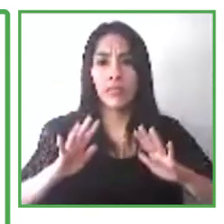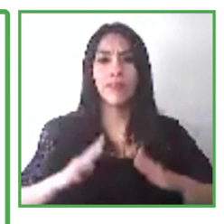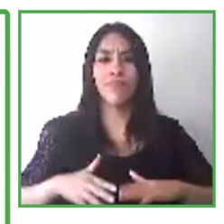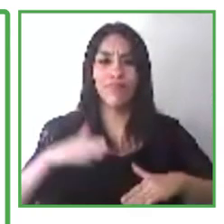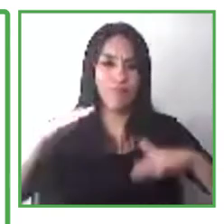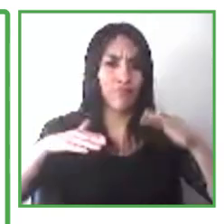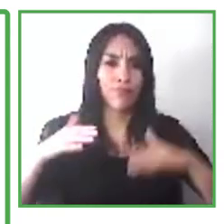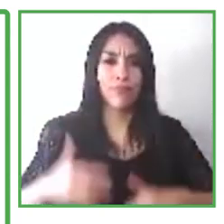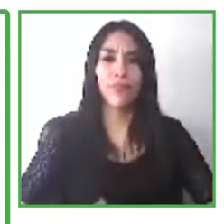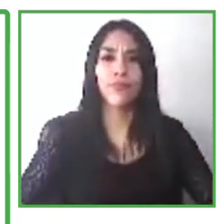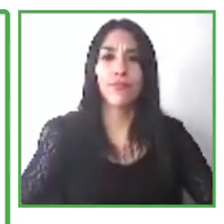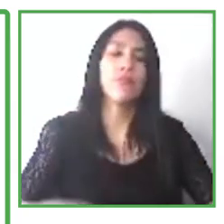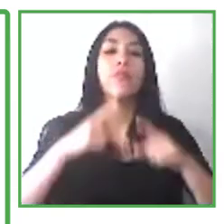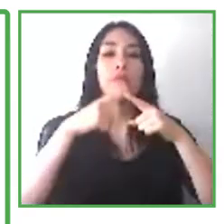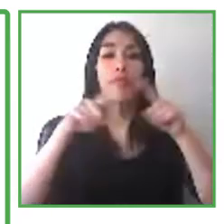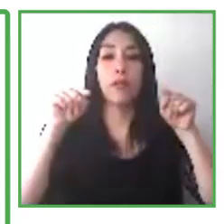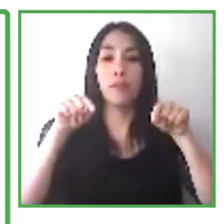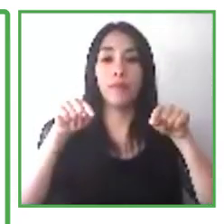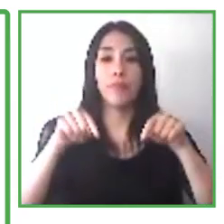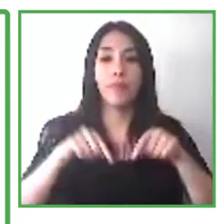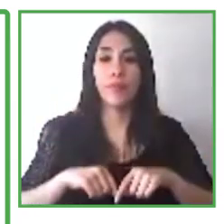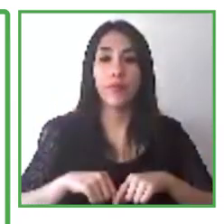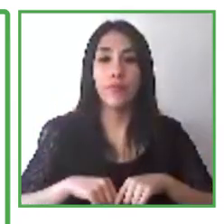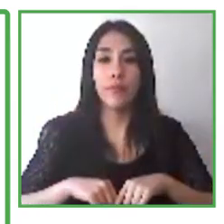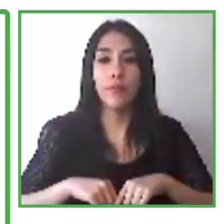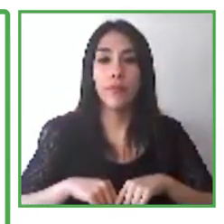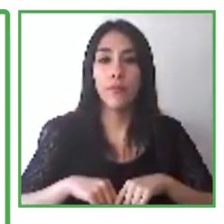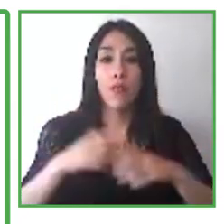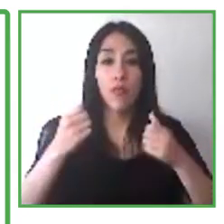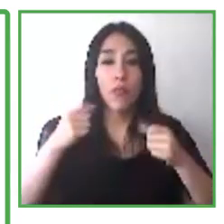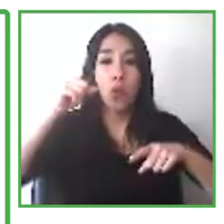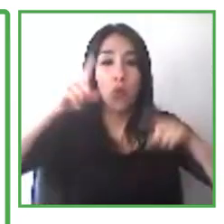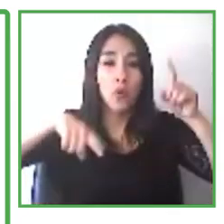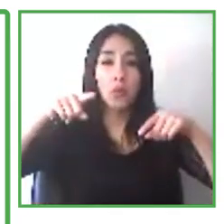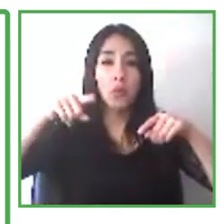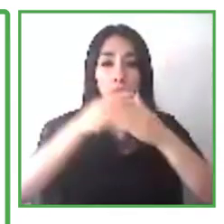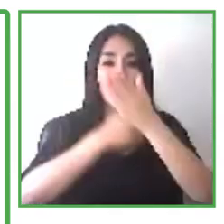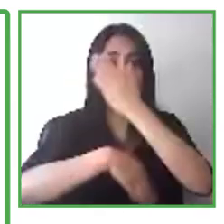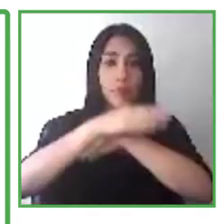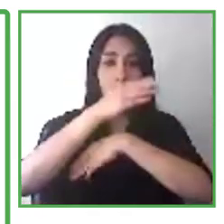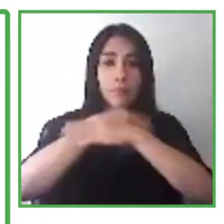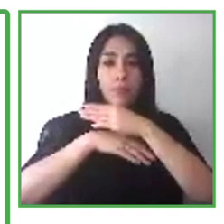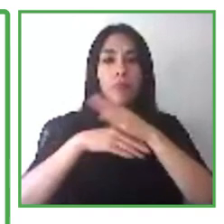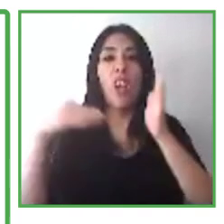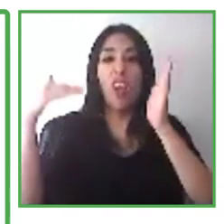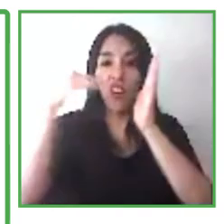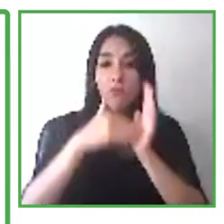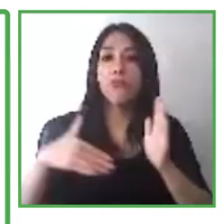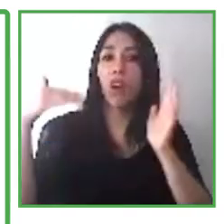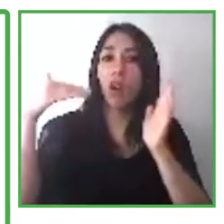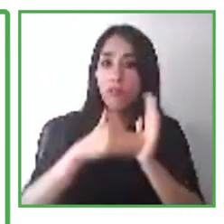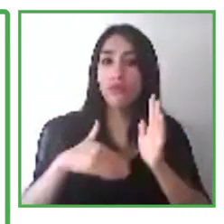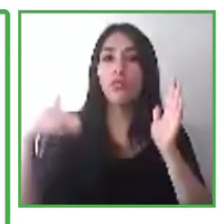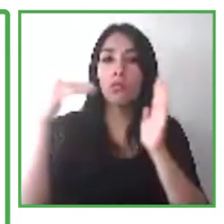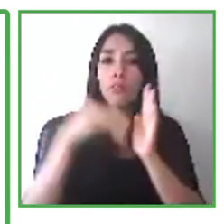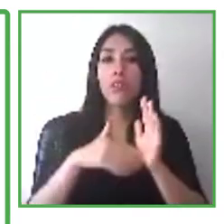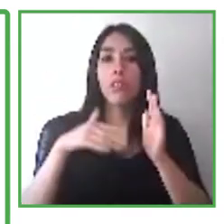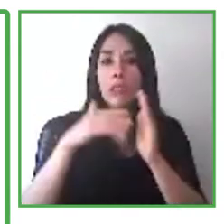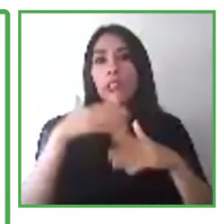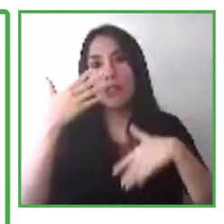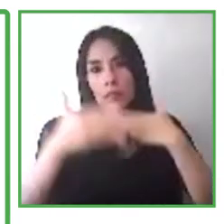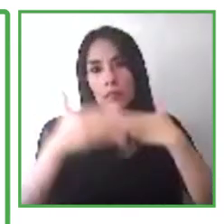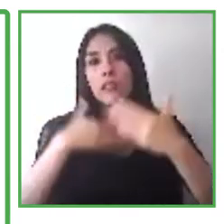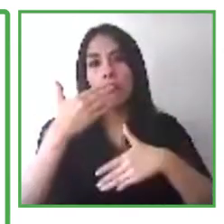People with disabilities might excel completing tasks that involve an iterative process.